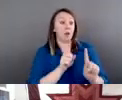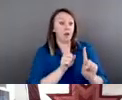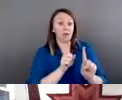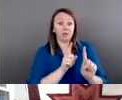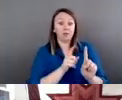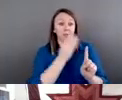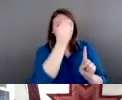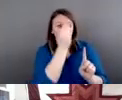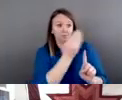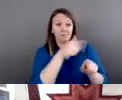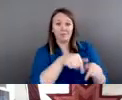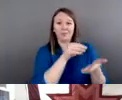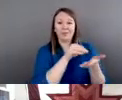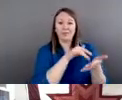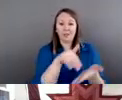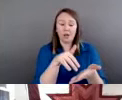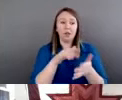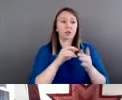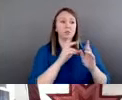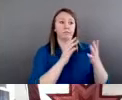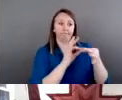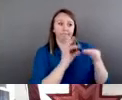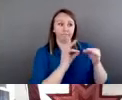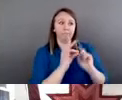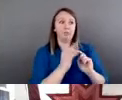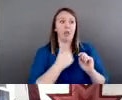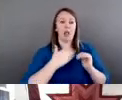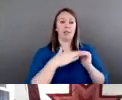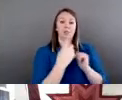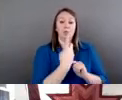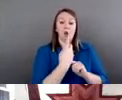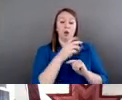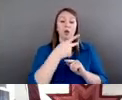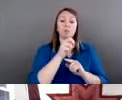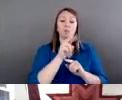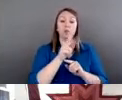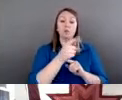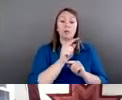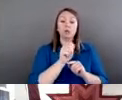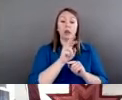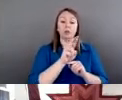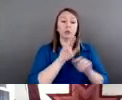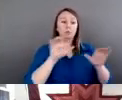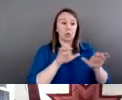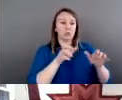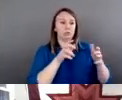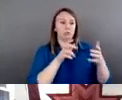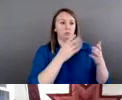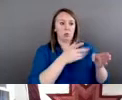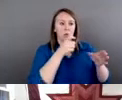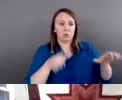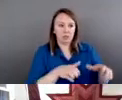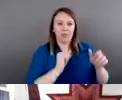least one perpetrator who was non native. Okay. So that's reflected here in this top